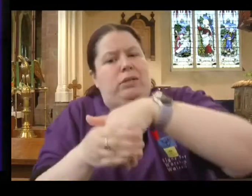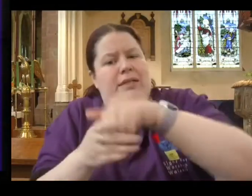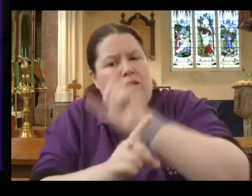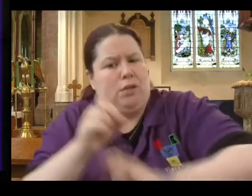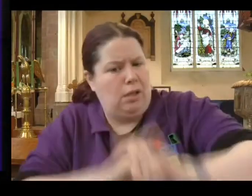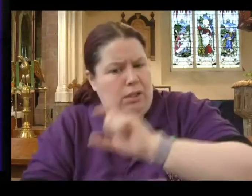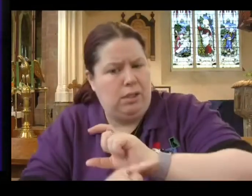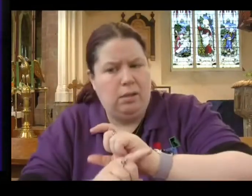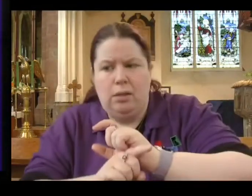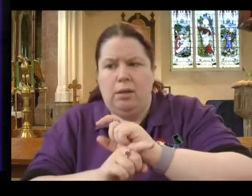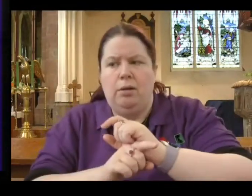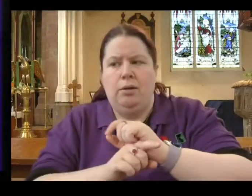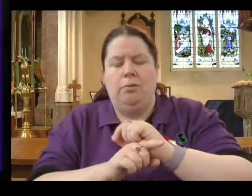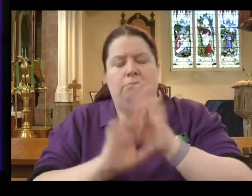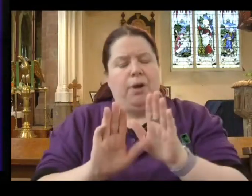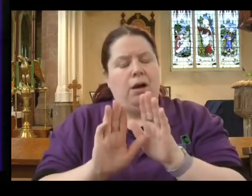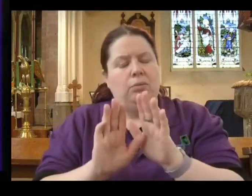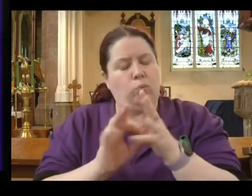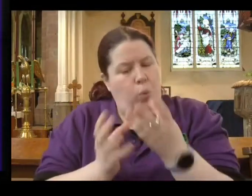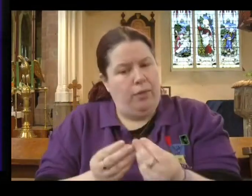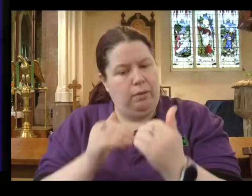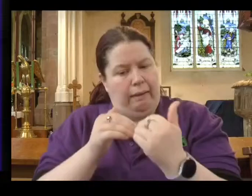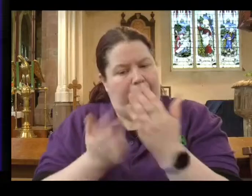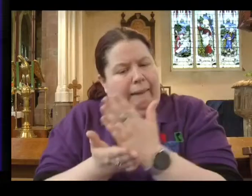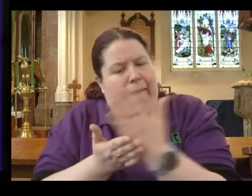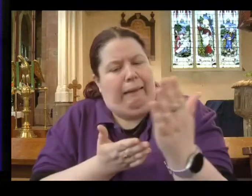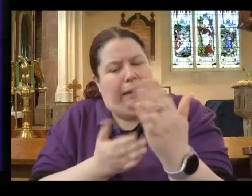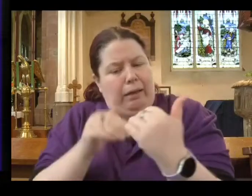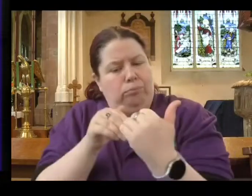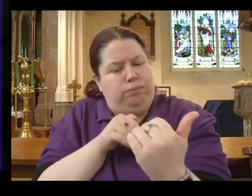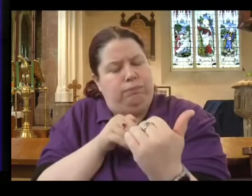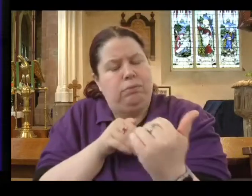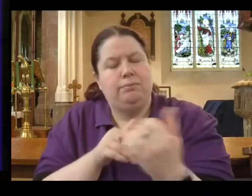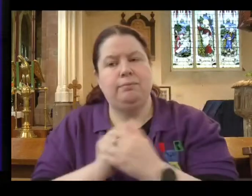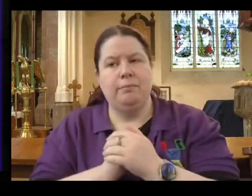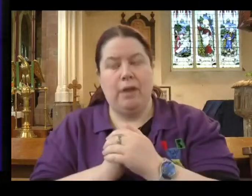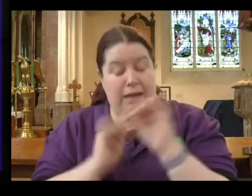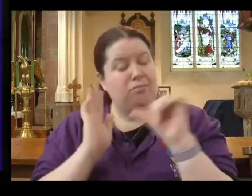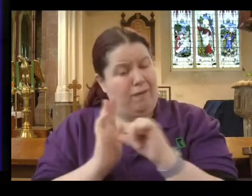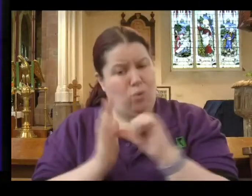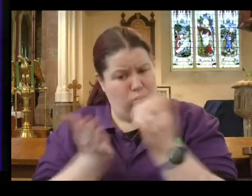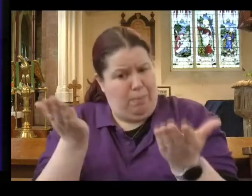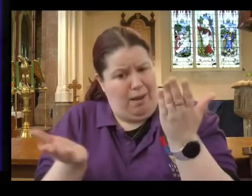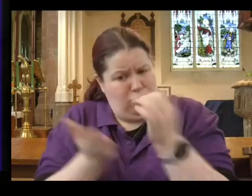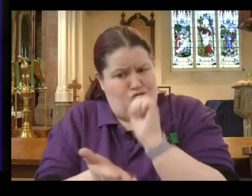not so absorbed by it that we can't be seen to be distinctively different. It's a really difficult balance.